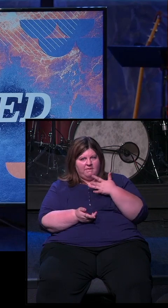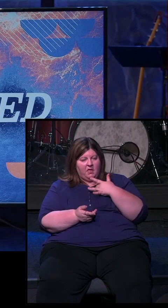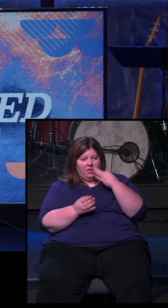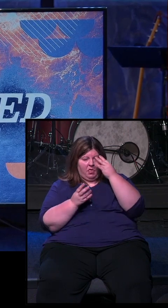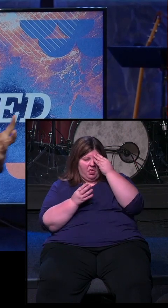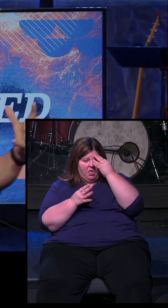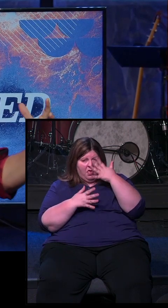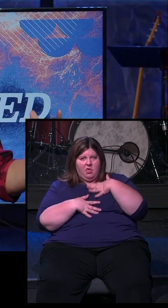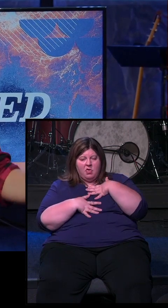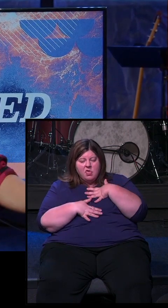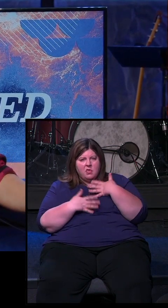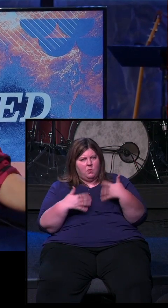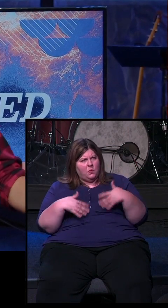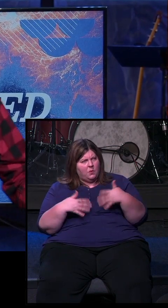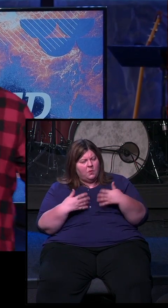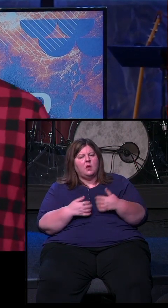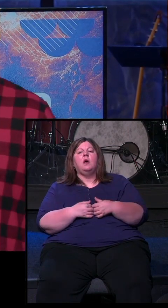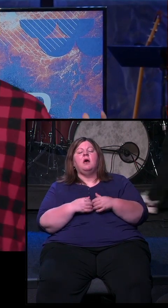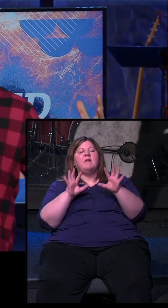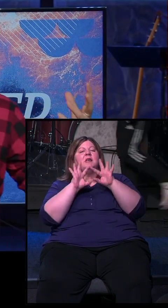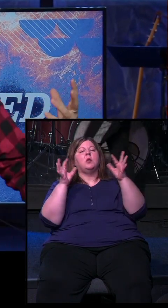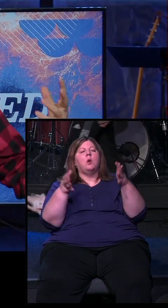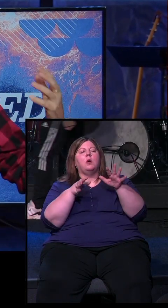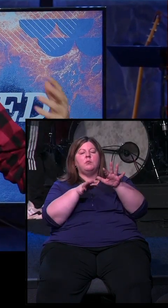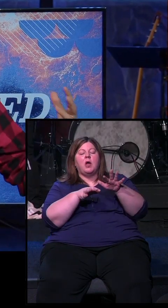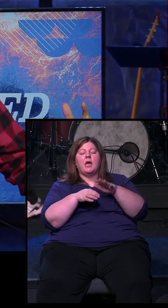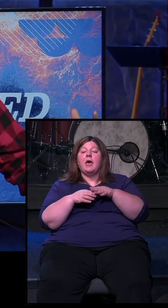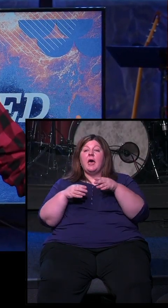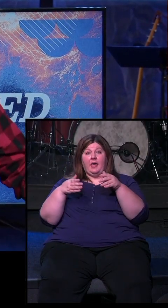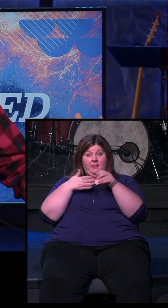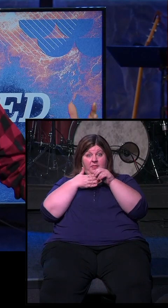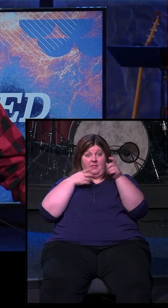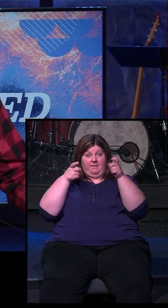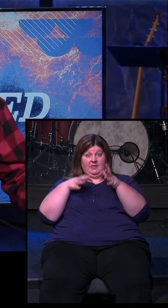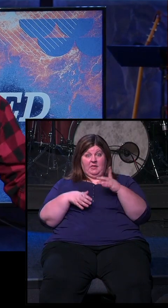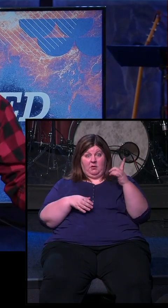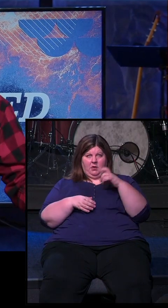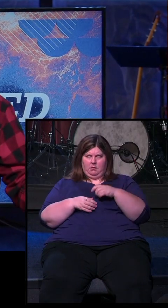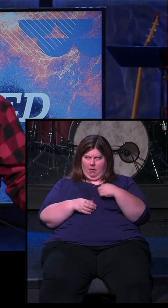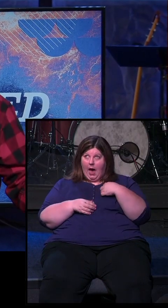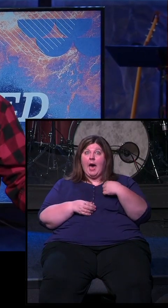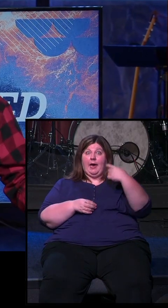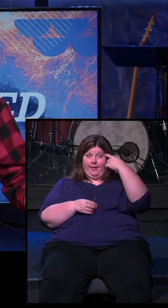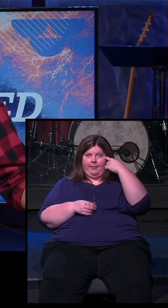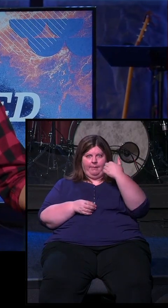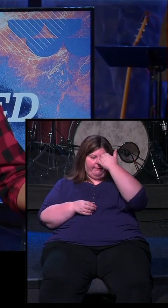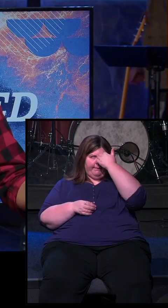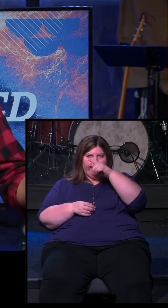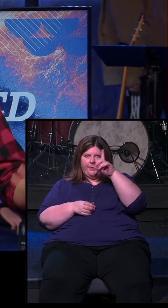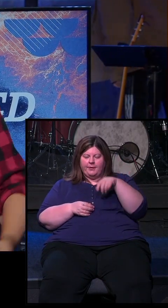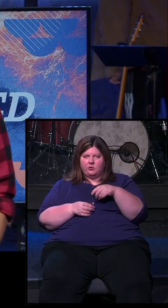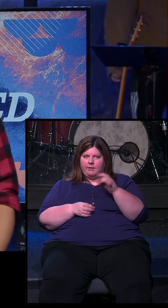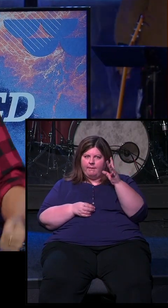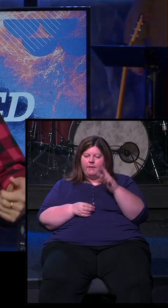head. And so, we gather together. ready to pray. And the facilitator asks what, in my opinion, was the dumbest question you could possibly ask in that moment.